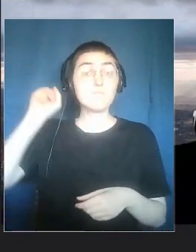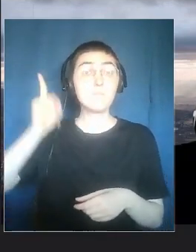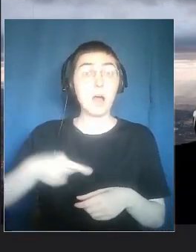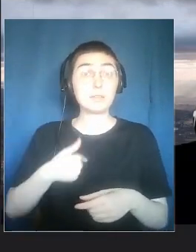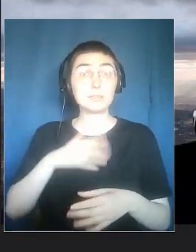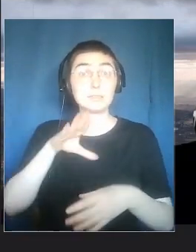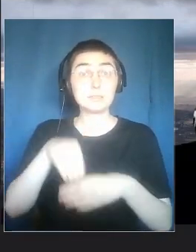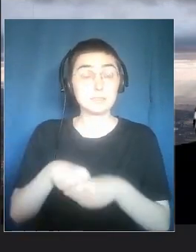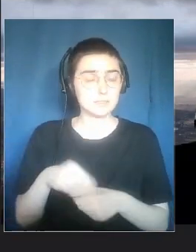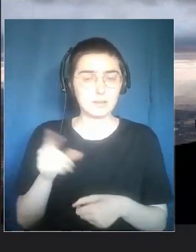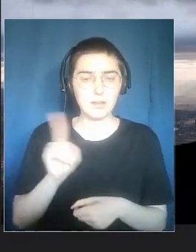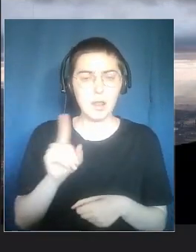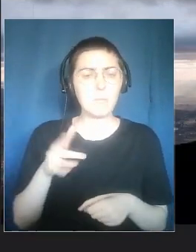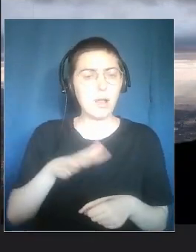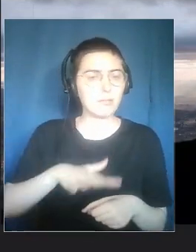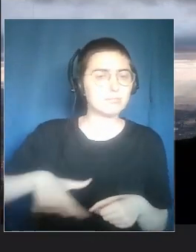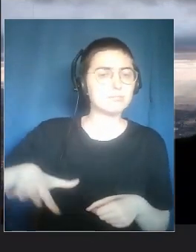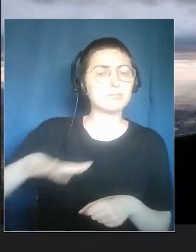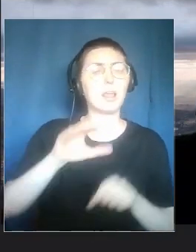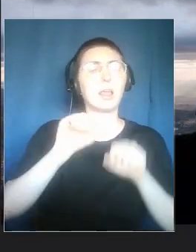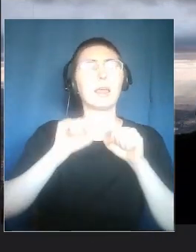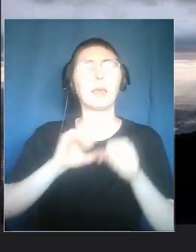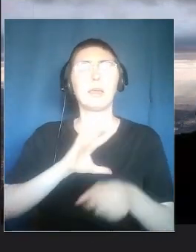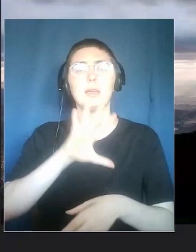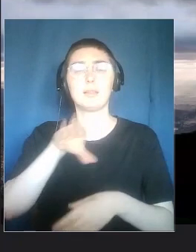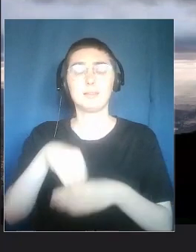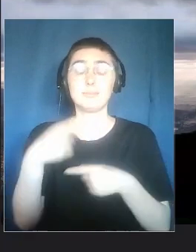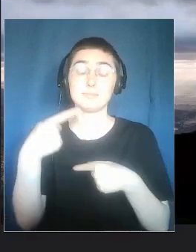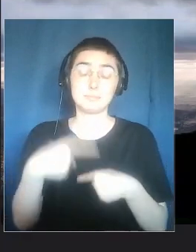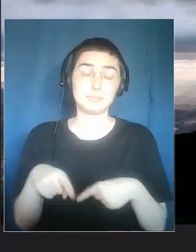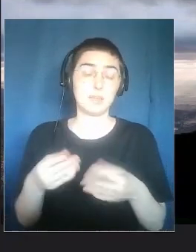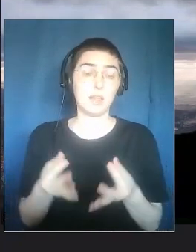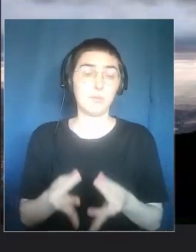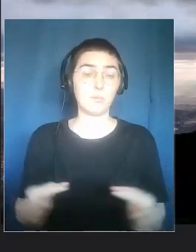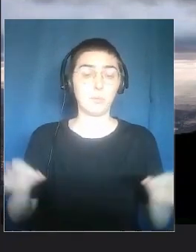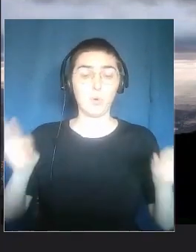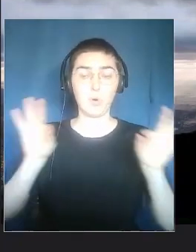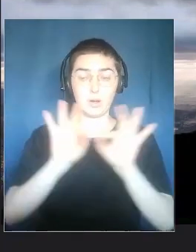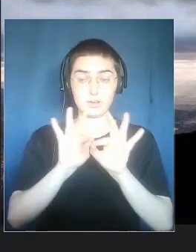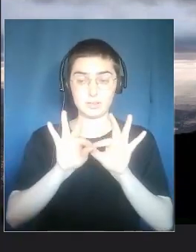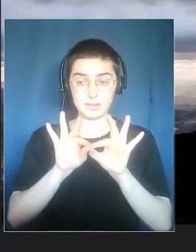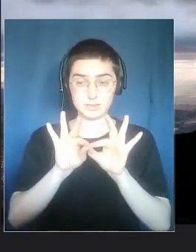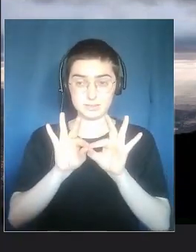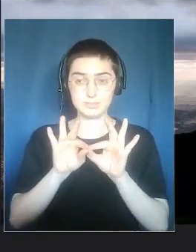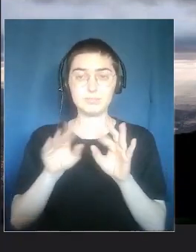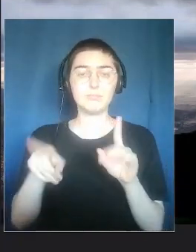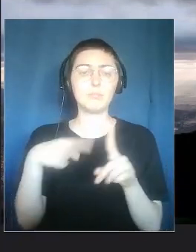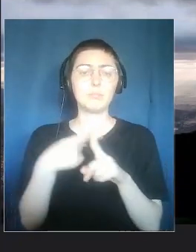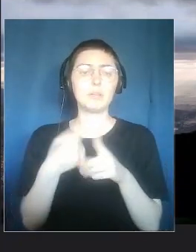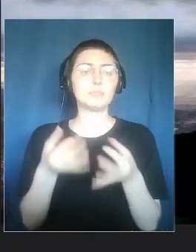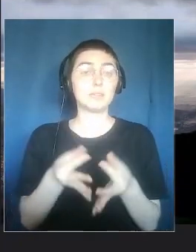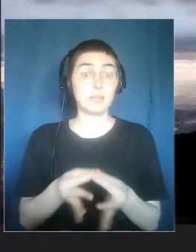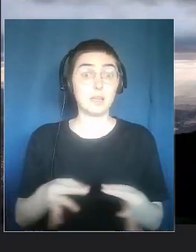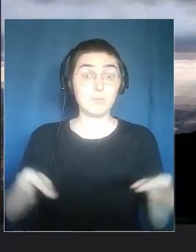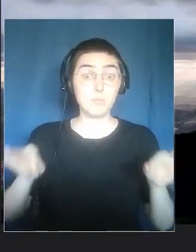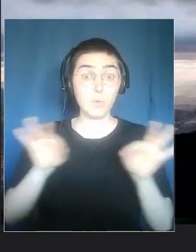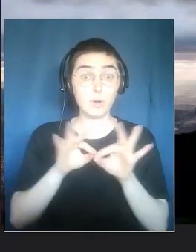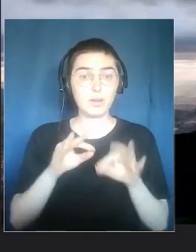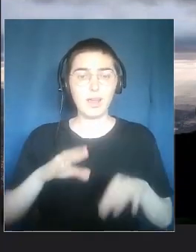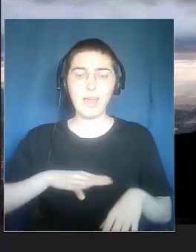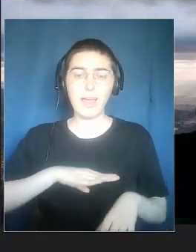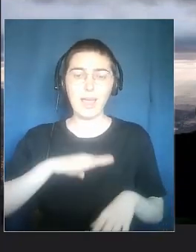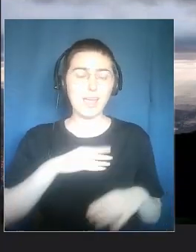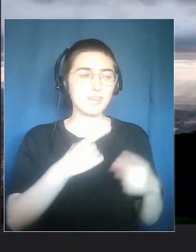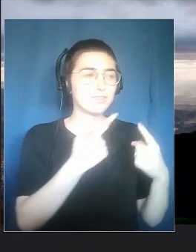participating, you can do it. If you don't feel like, you don't have to. But the